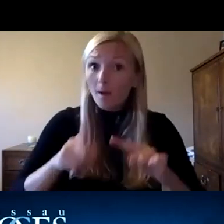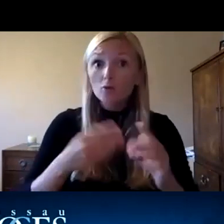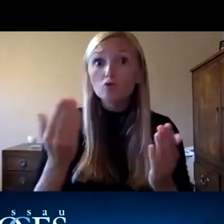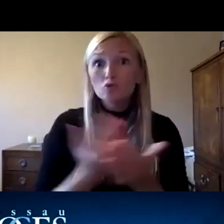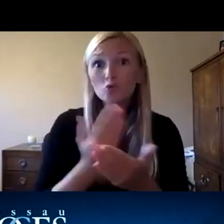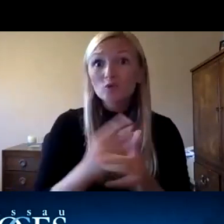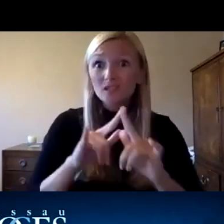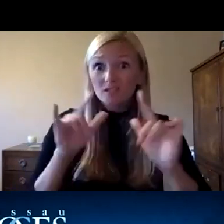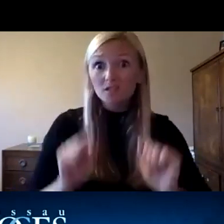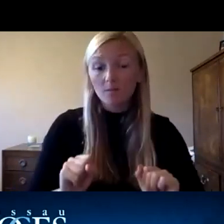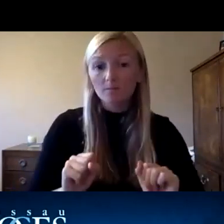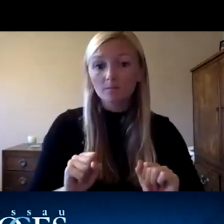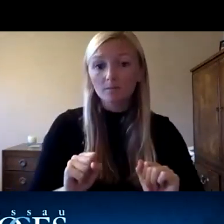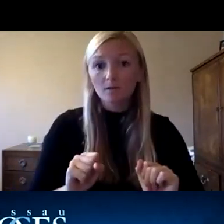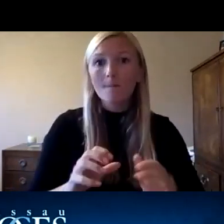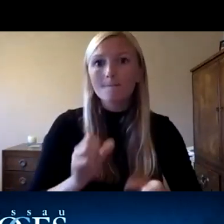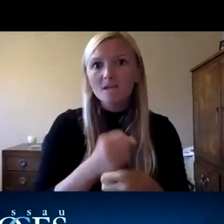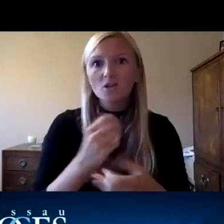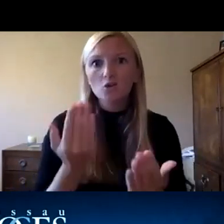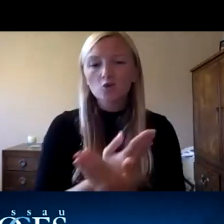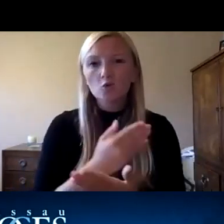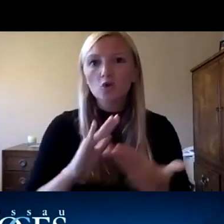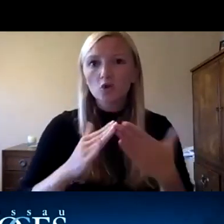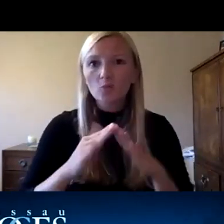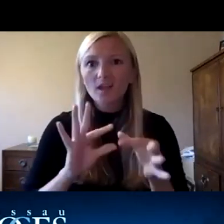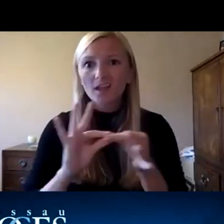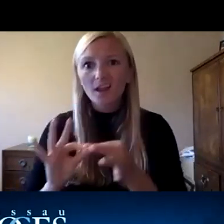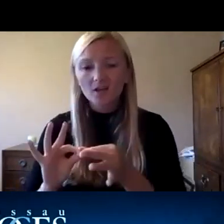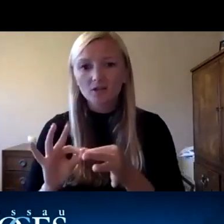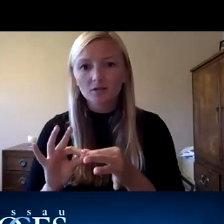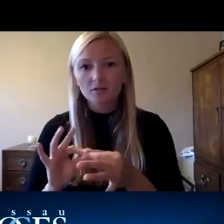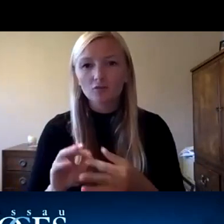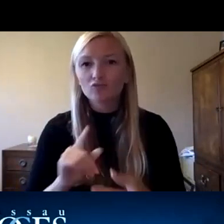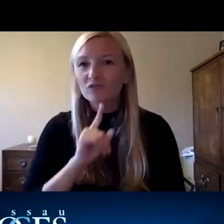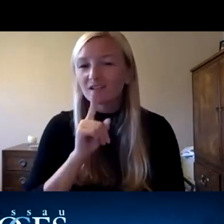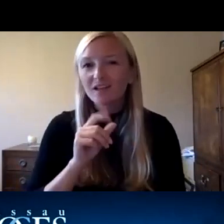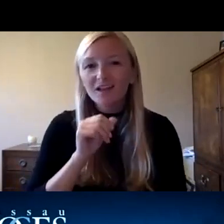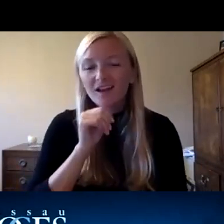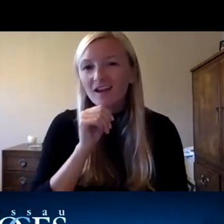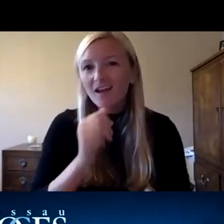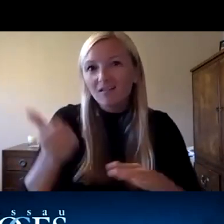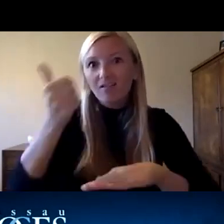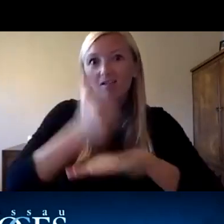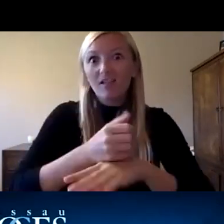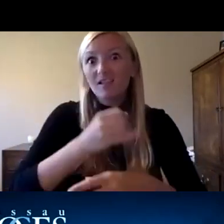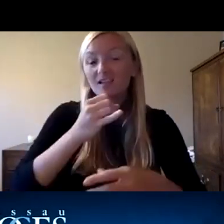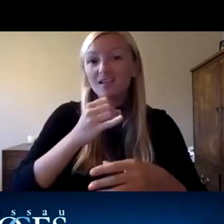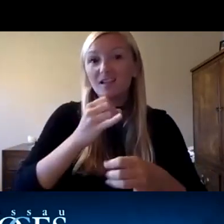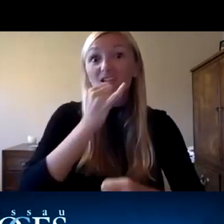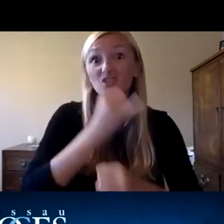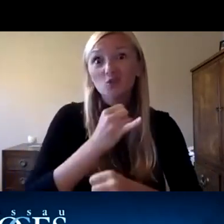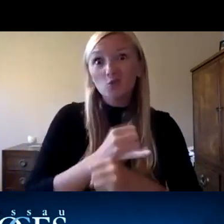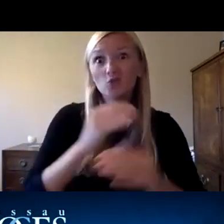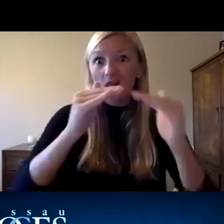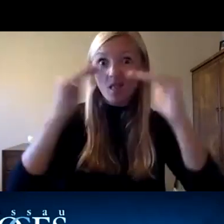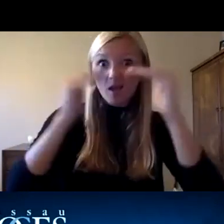thinking about new community connections really has yet to happen at an institutional level so i'm hoping that with